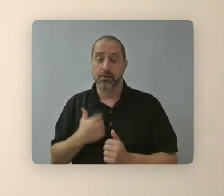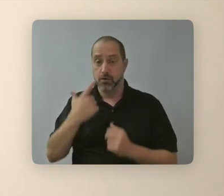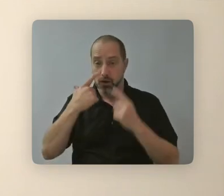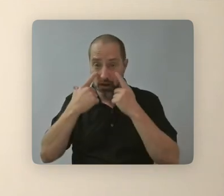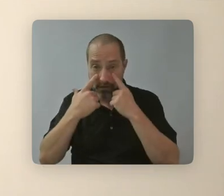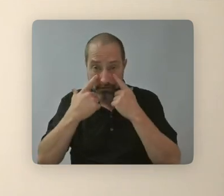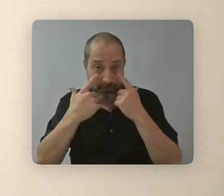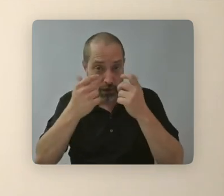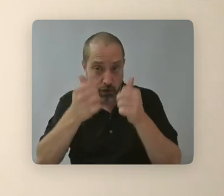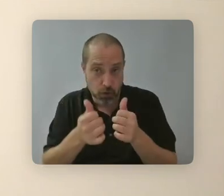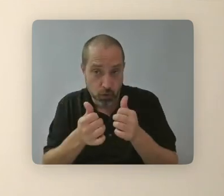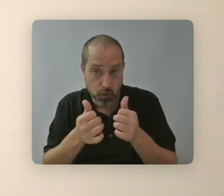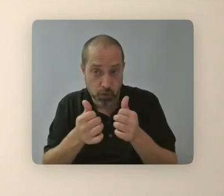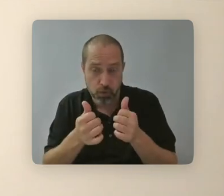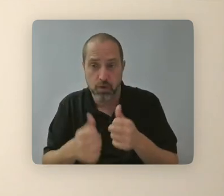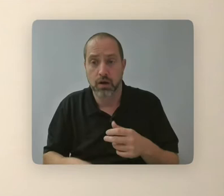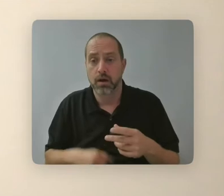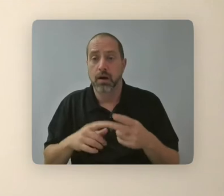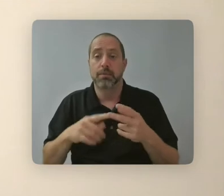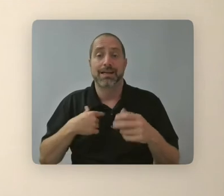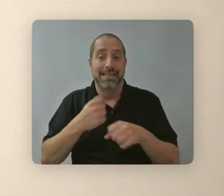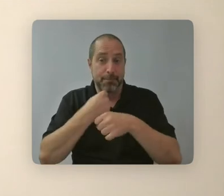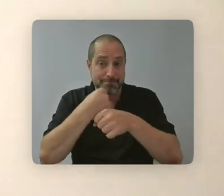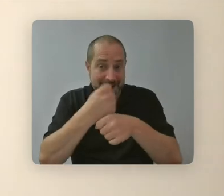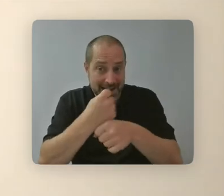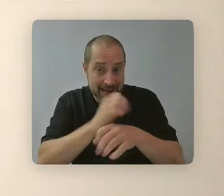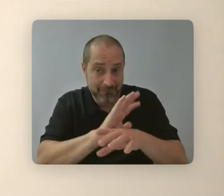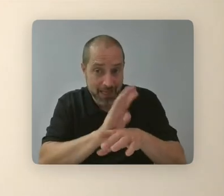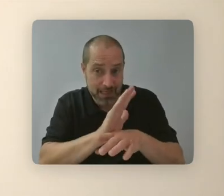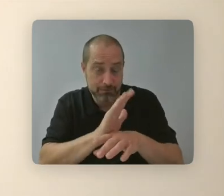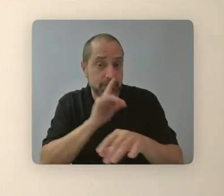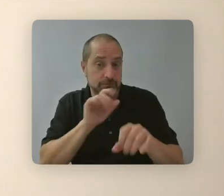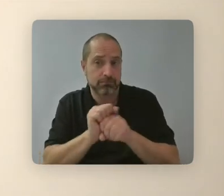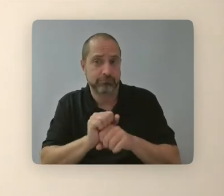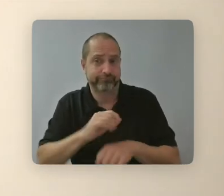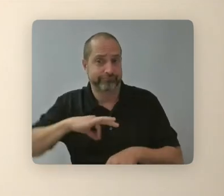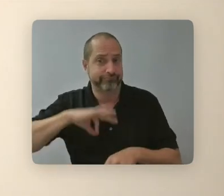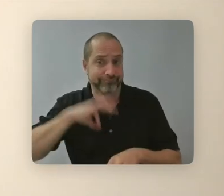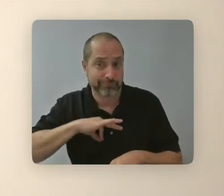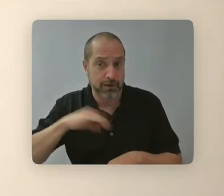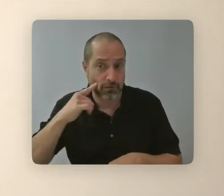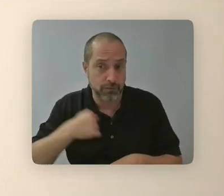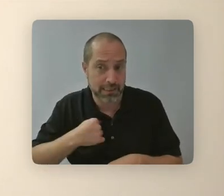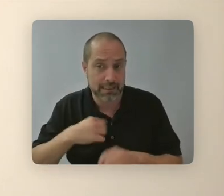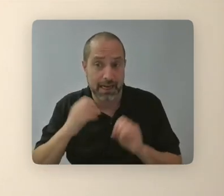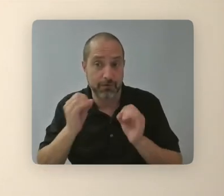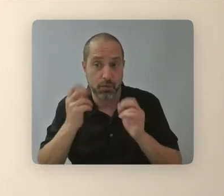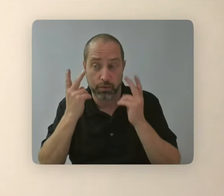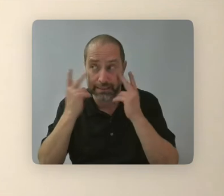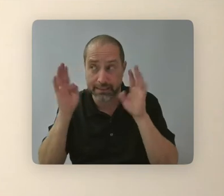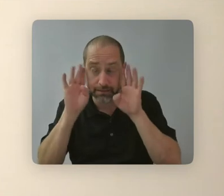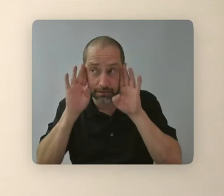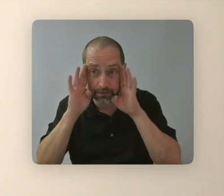filmmaker, it's actually been an asset to me to actually not have peripheral vision